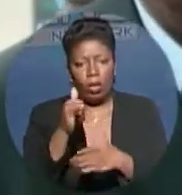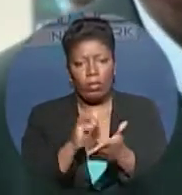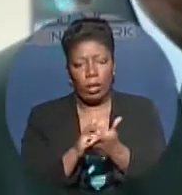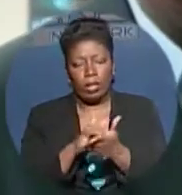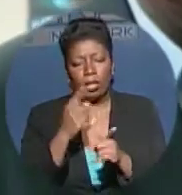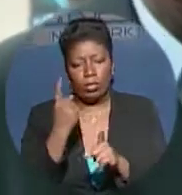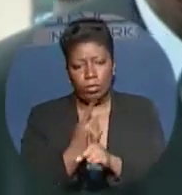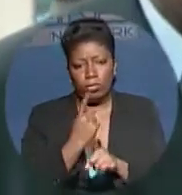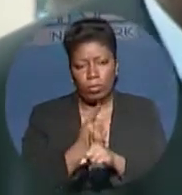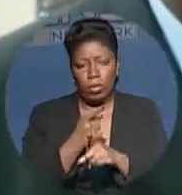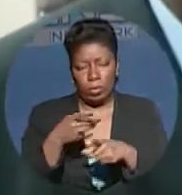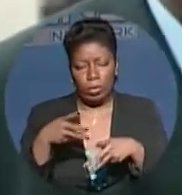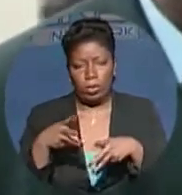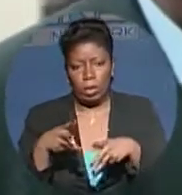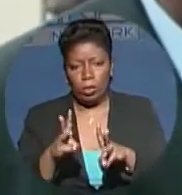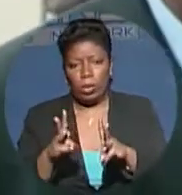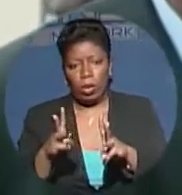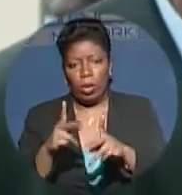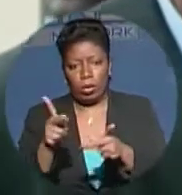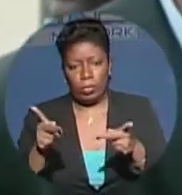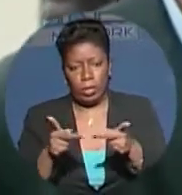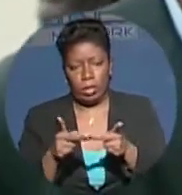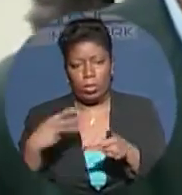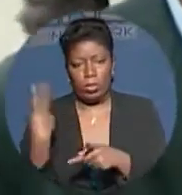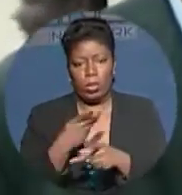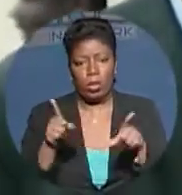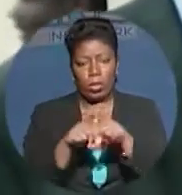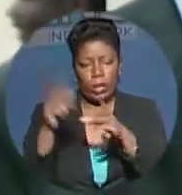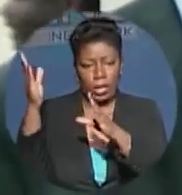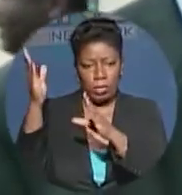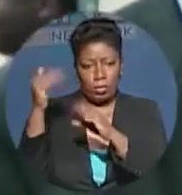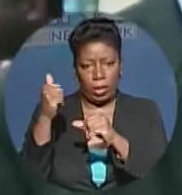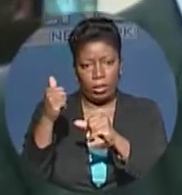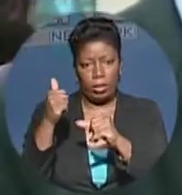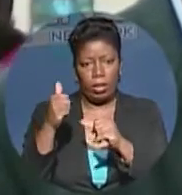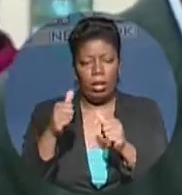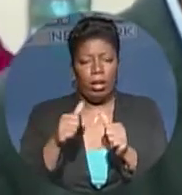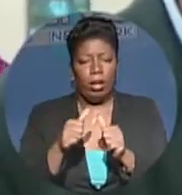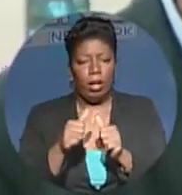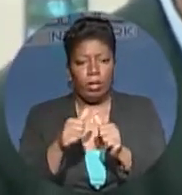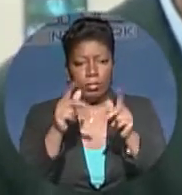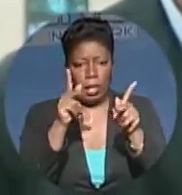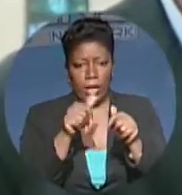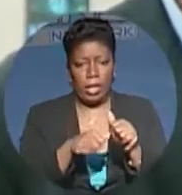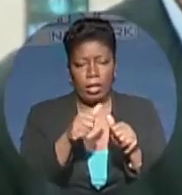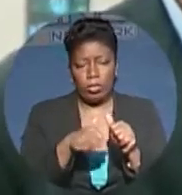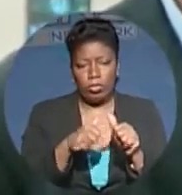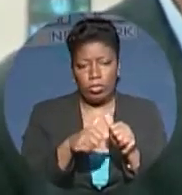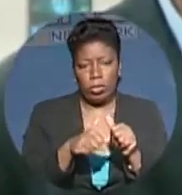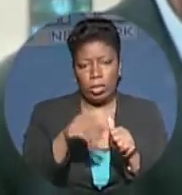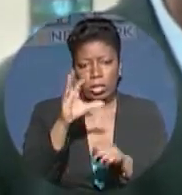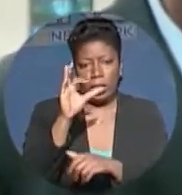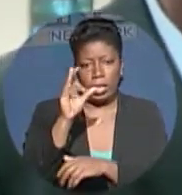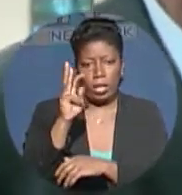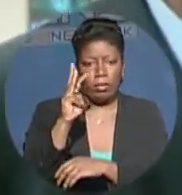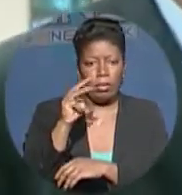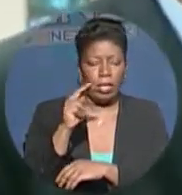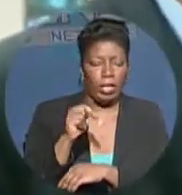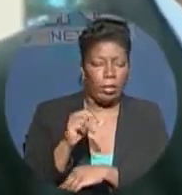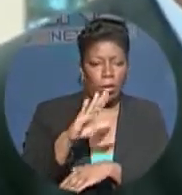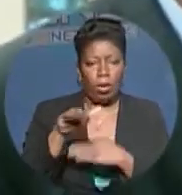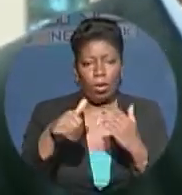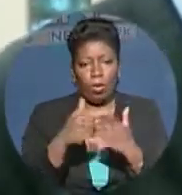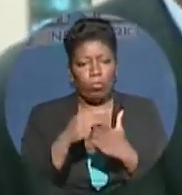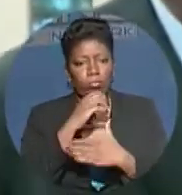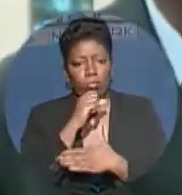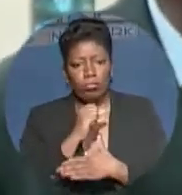But we will expect every FNM, young or old, those who